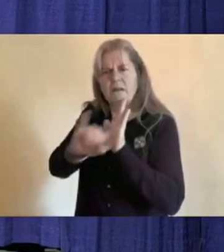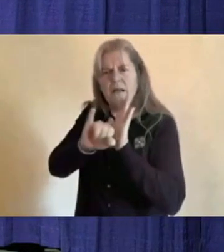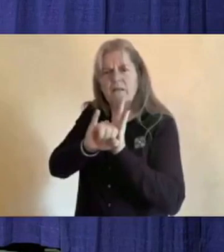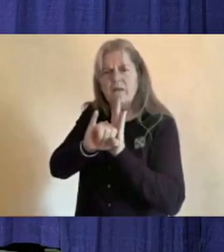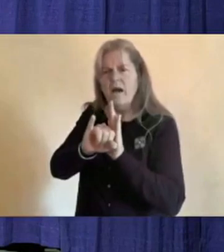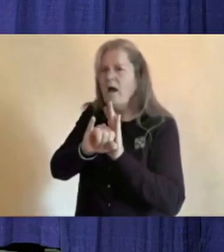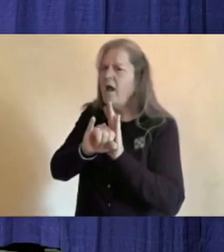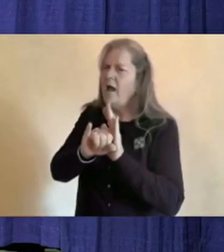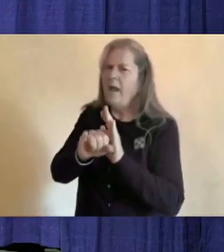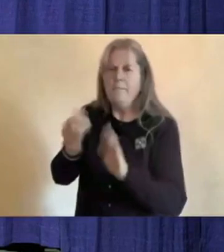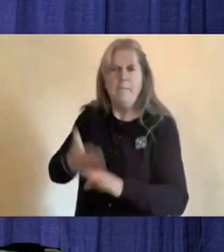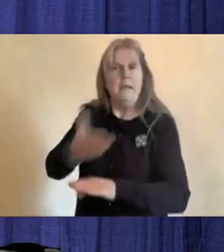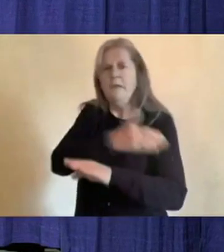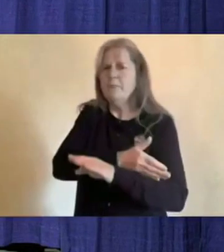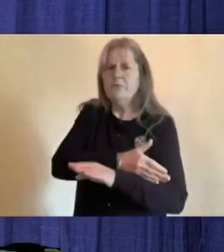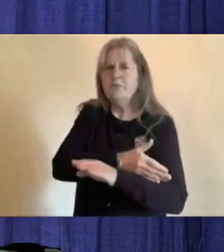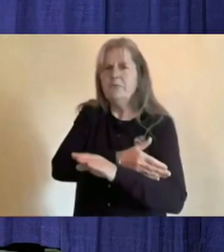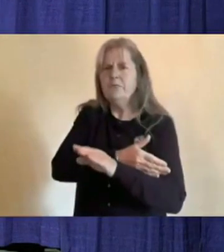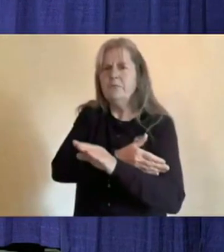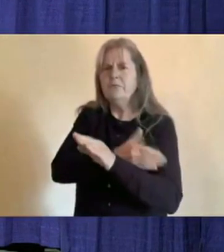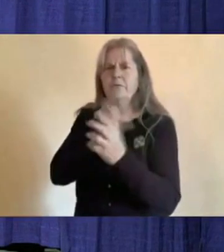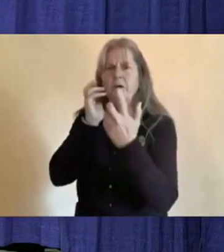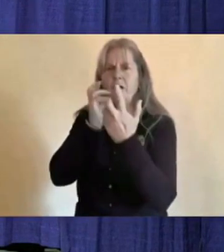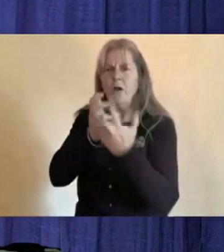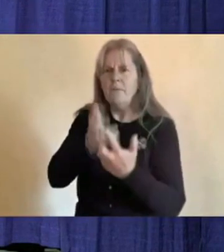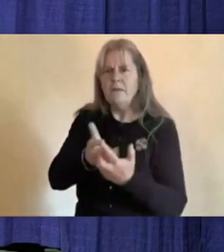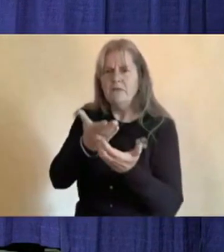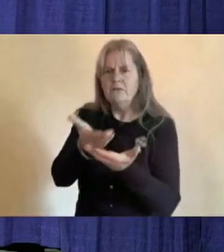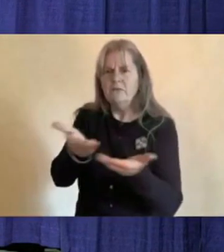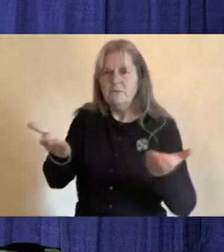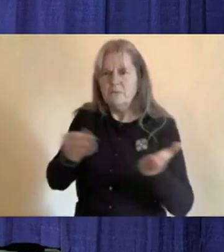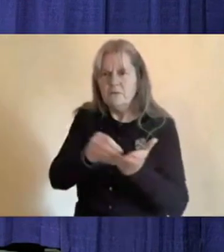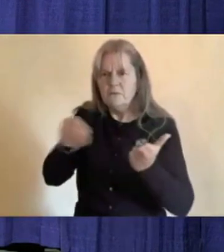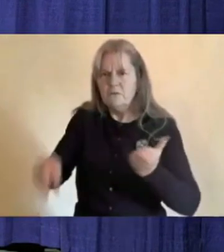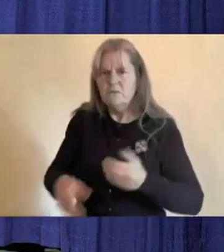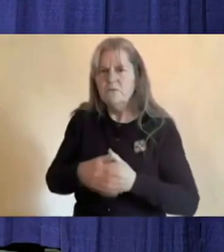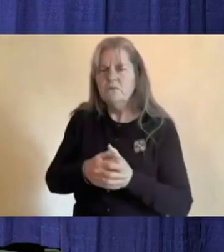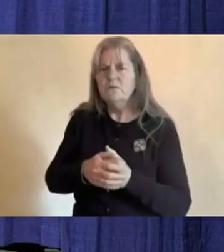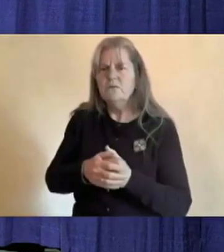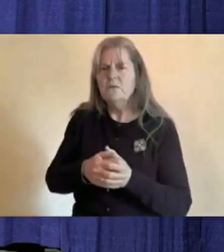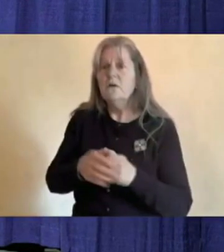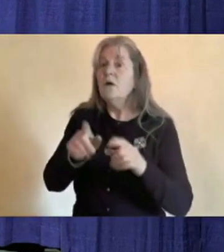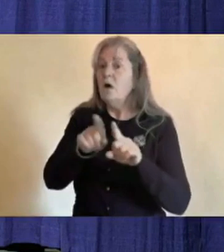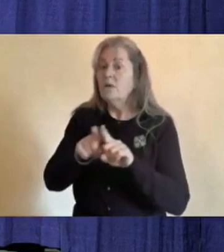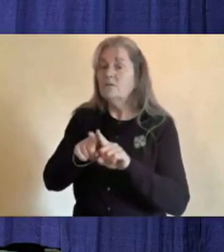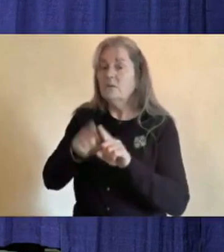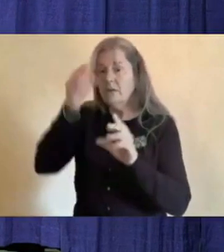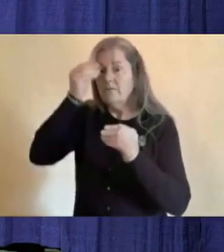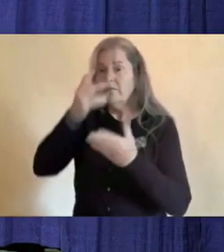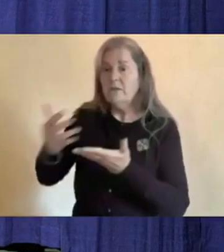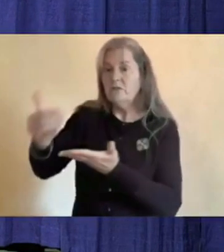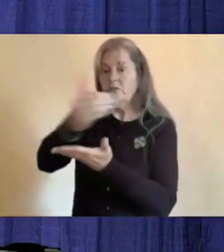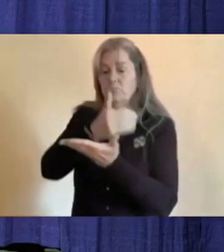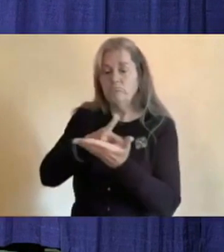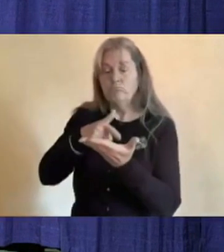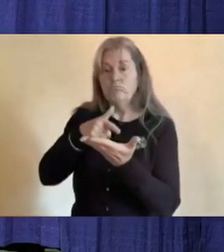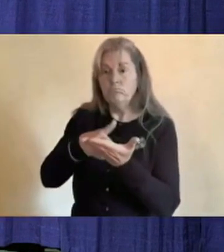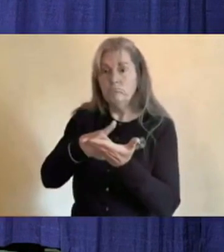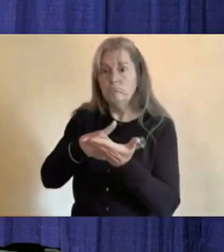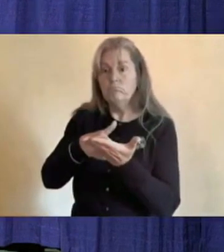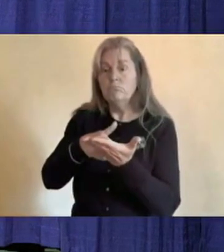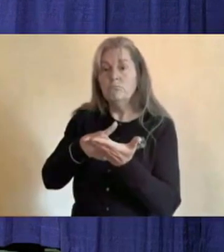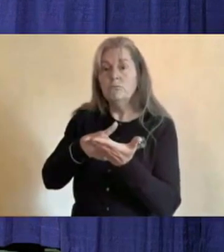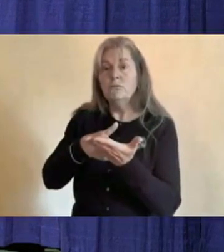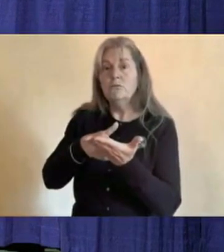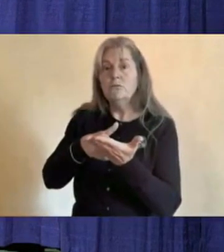and ultimately the information that we get through the review of inclusive and